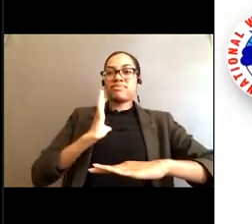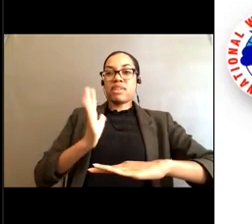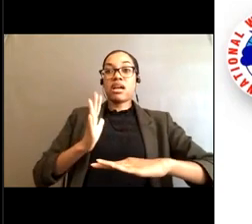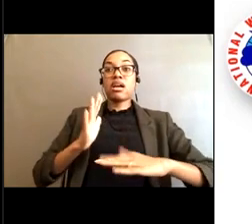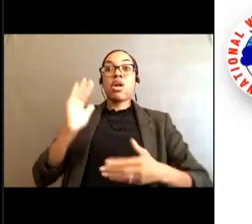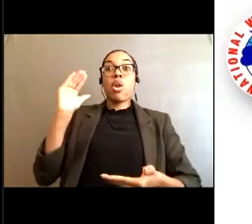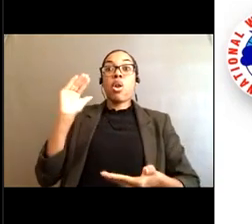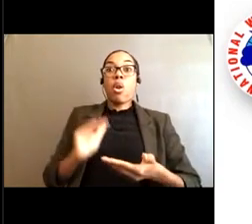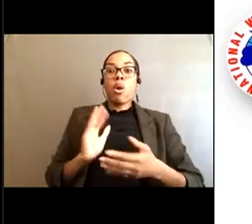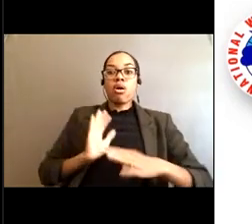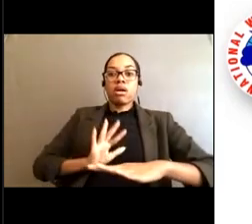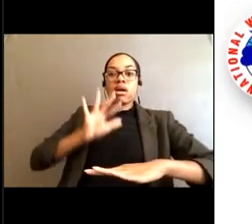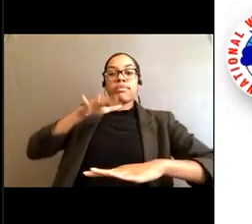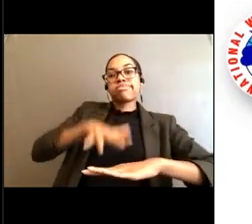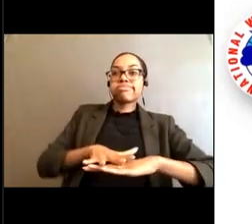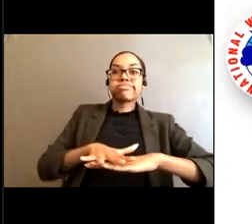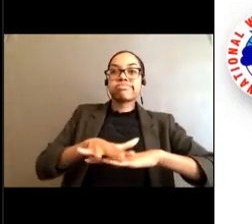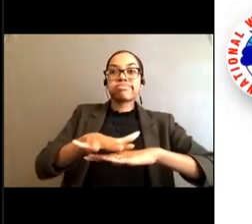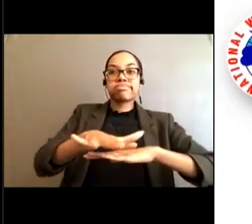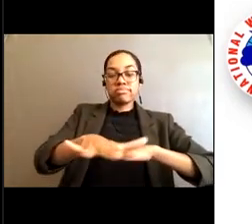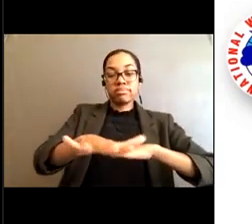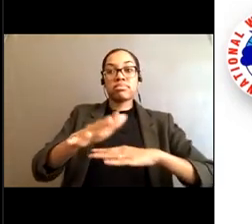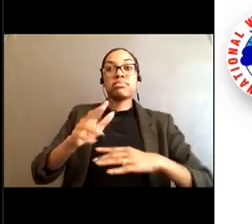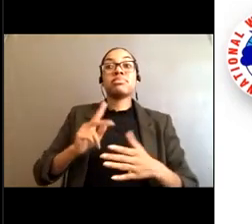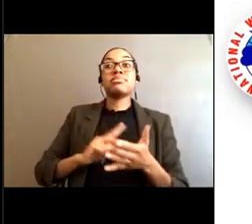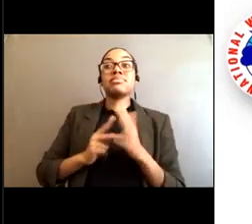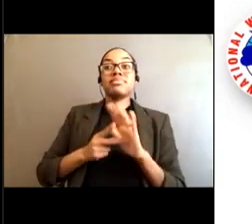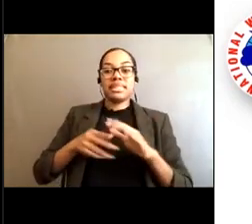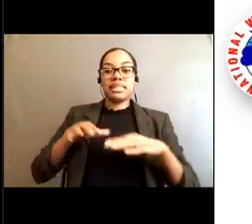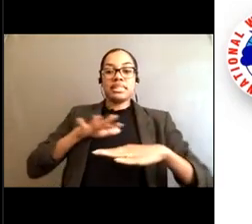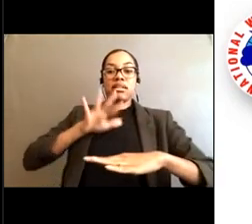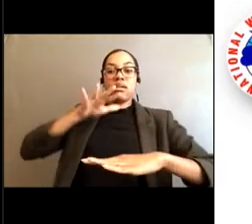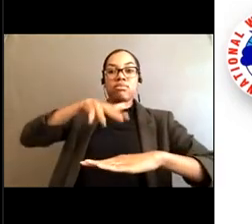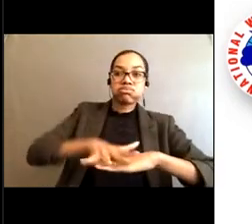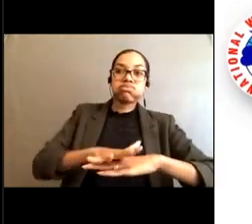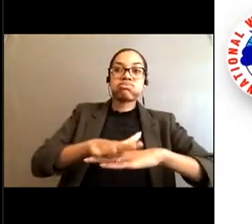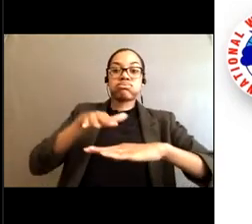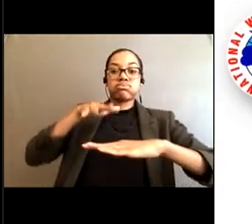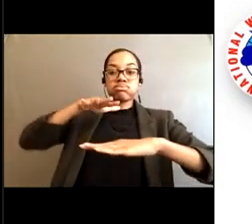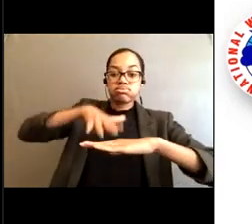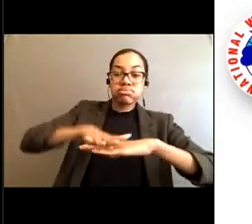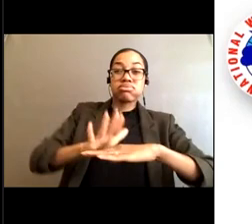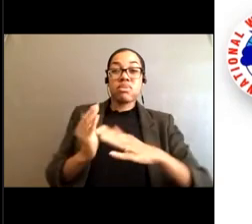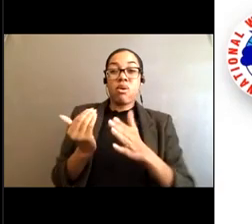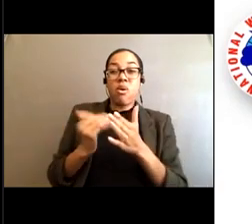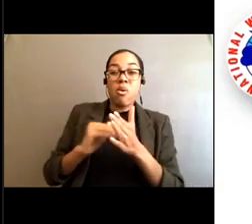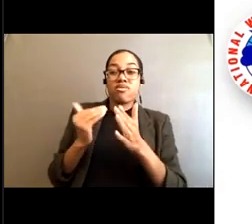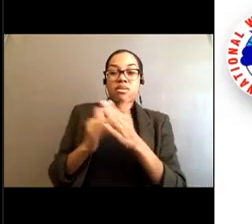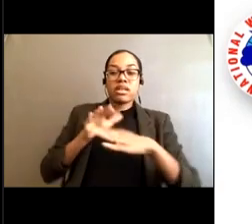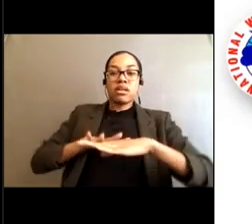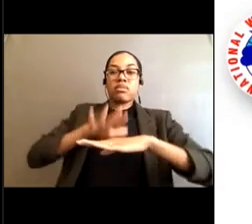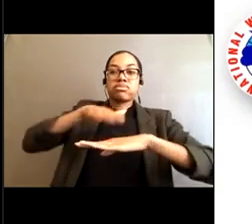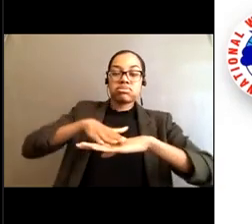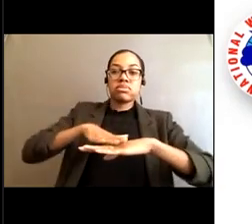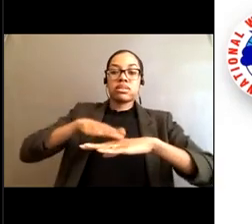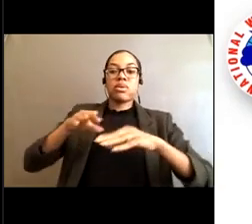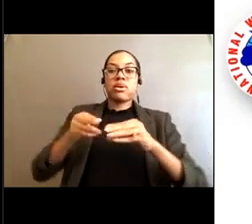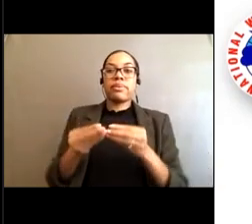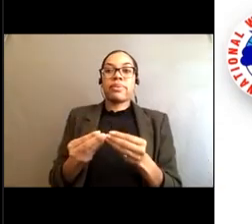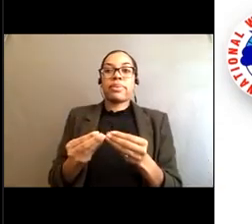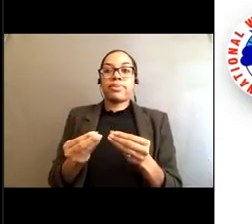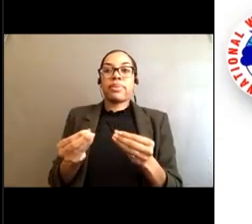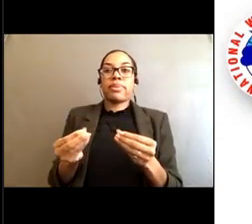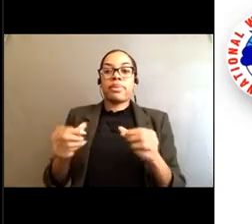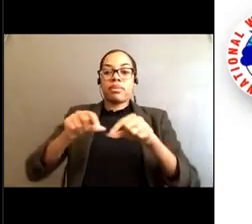path of least resistance, and that is through a break in the sandbars like we see here, and the current is accelerated away from the